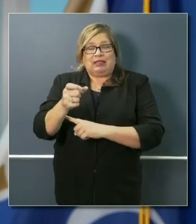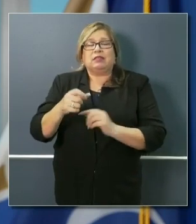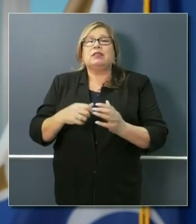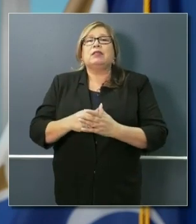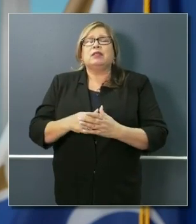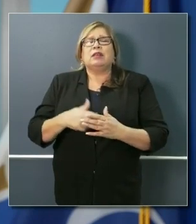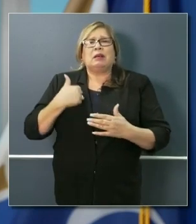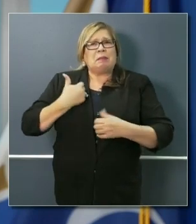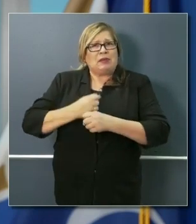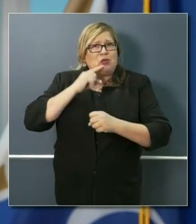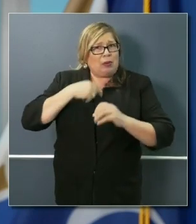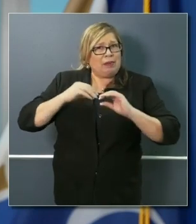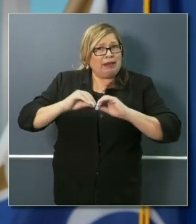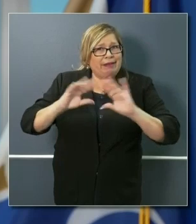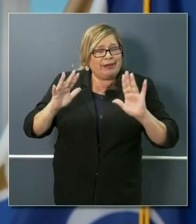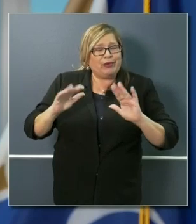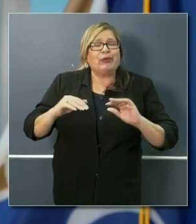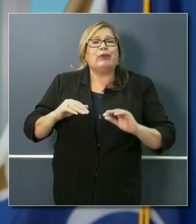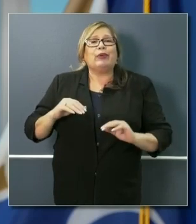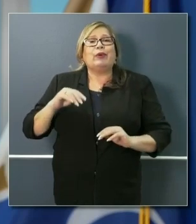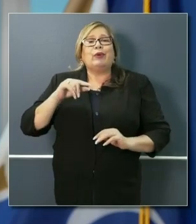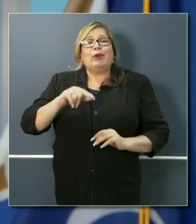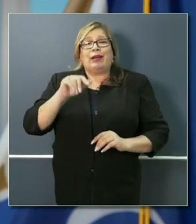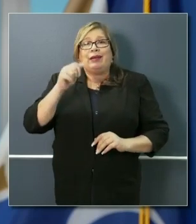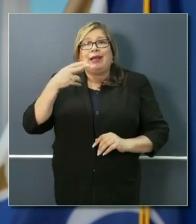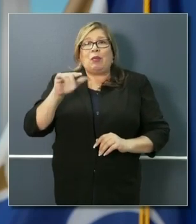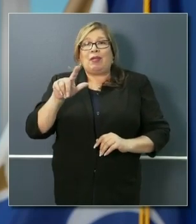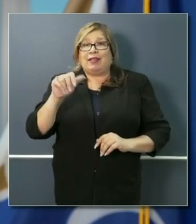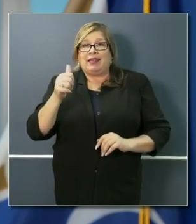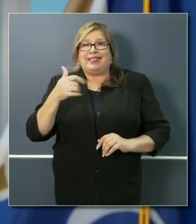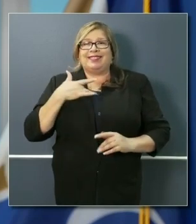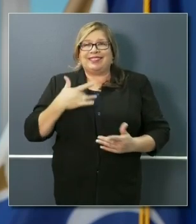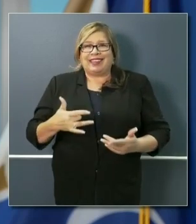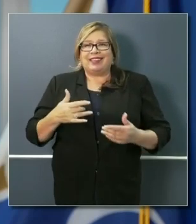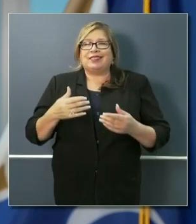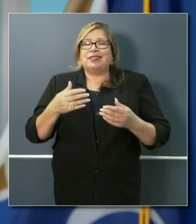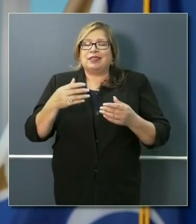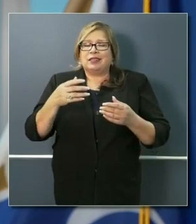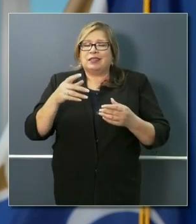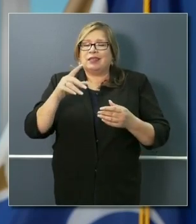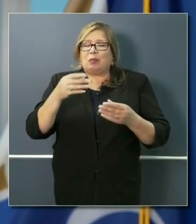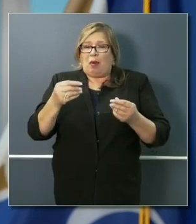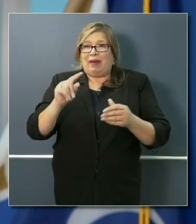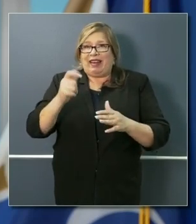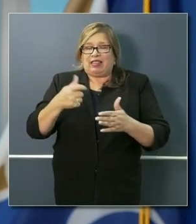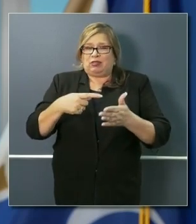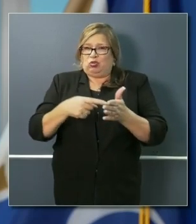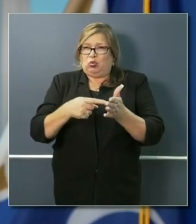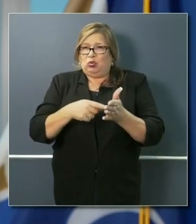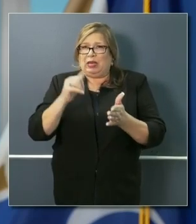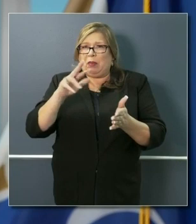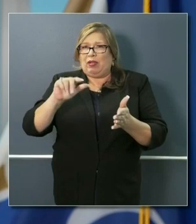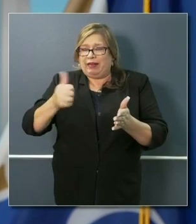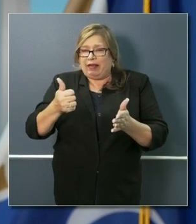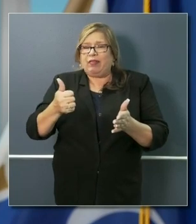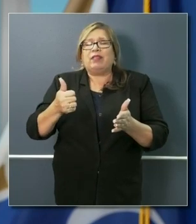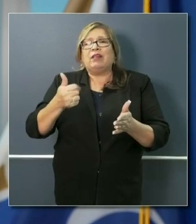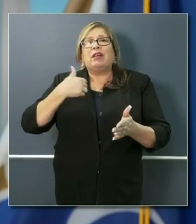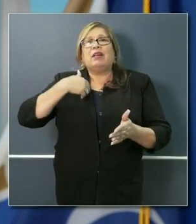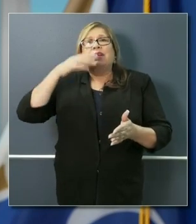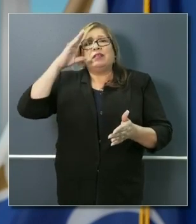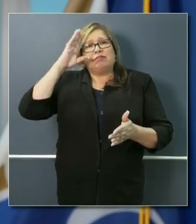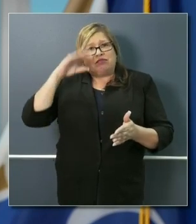not to extend the April 10th deadline unless the state can make up for what's lost. What do you say to homeowners who